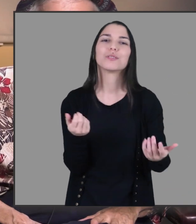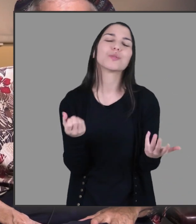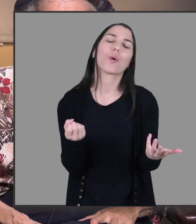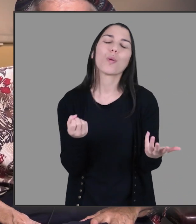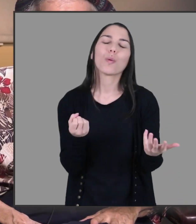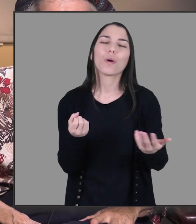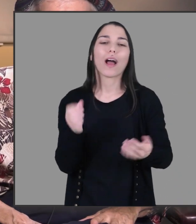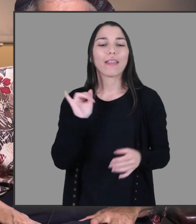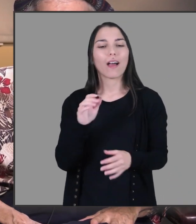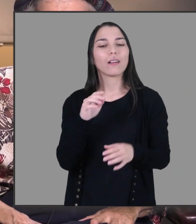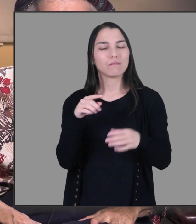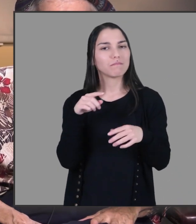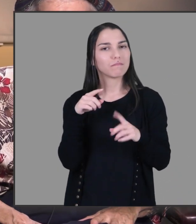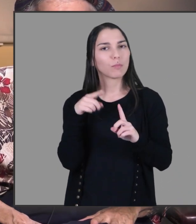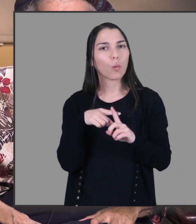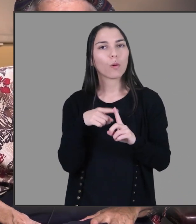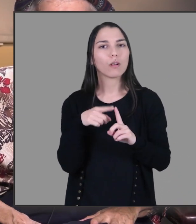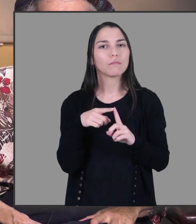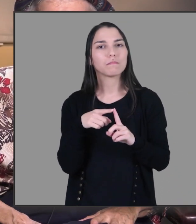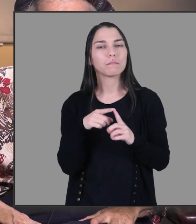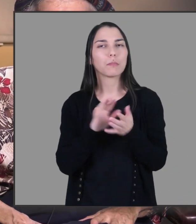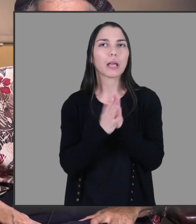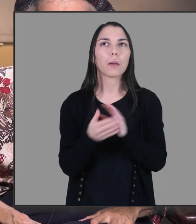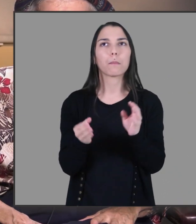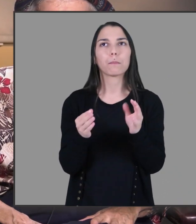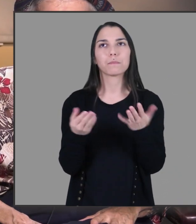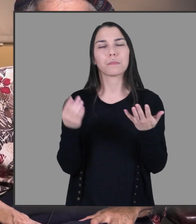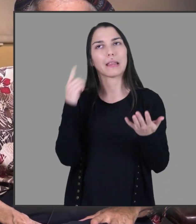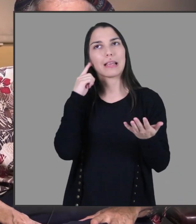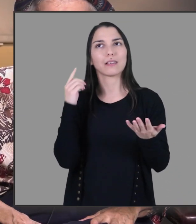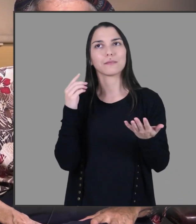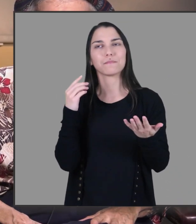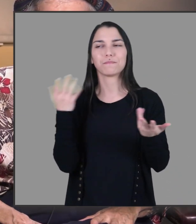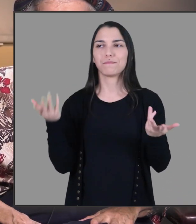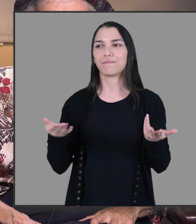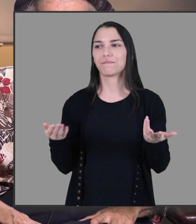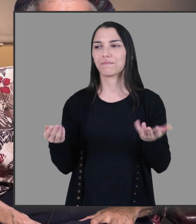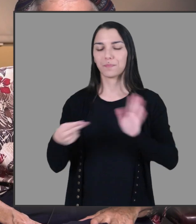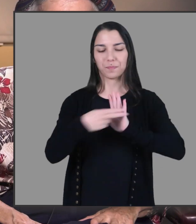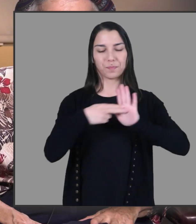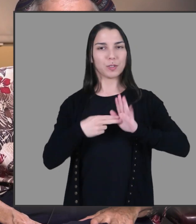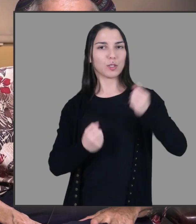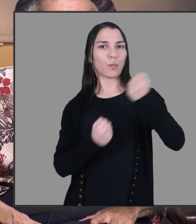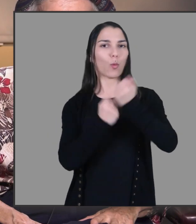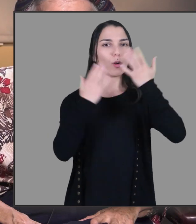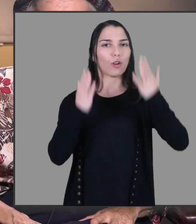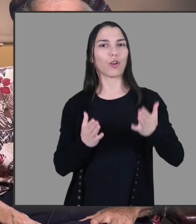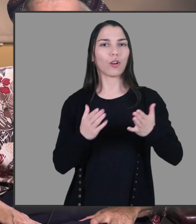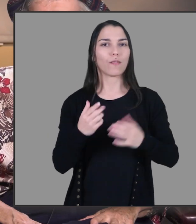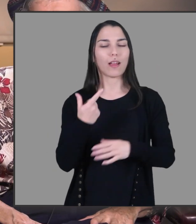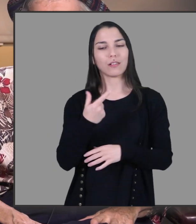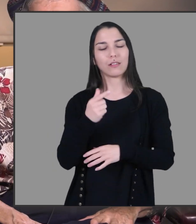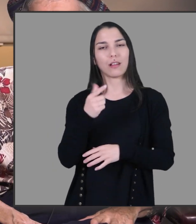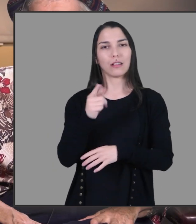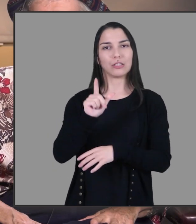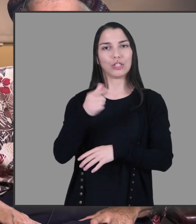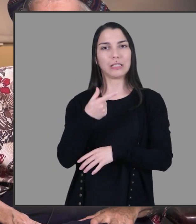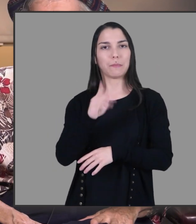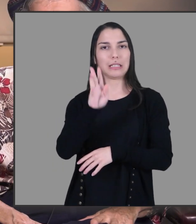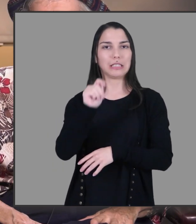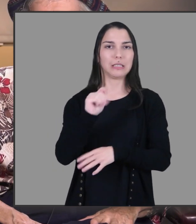So, you know, I sort of, at that point, became, I think, a supporter of